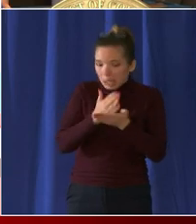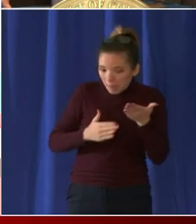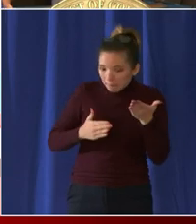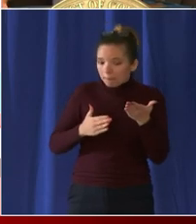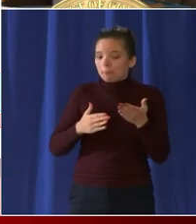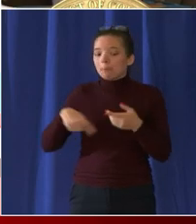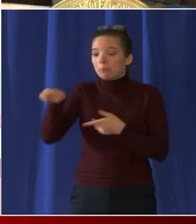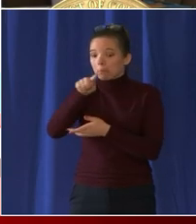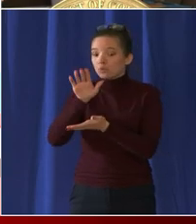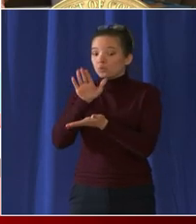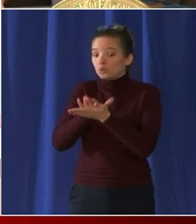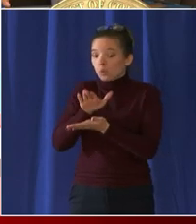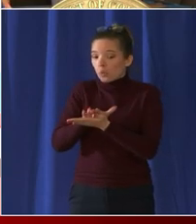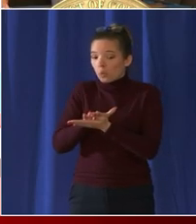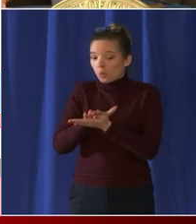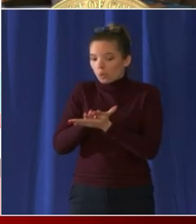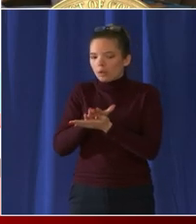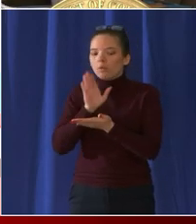18th